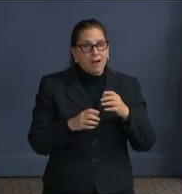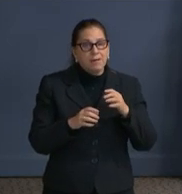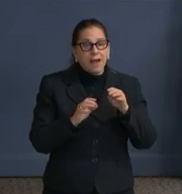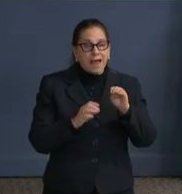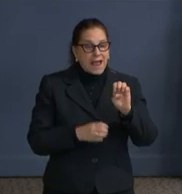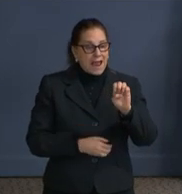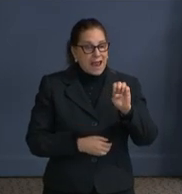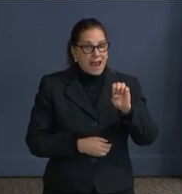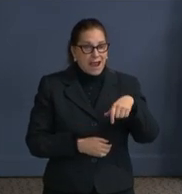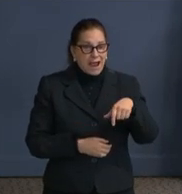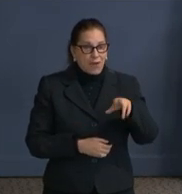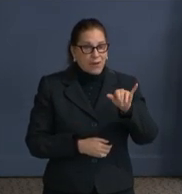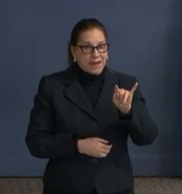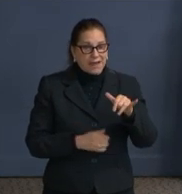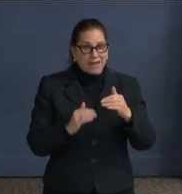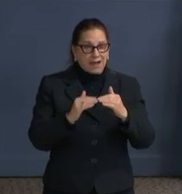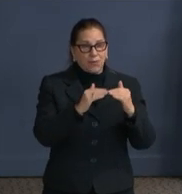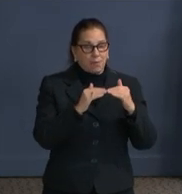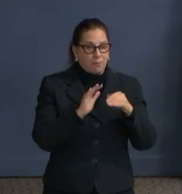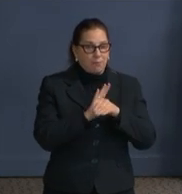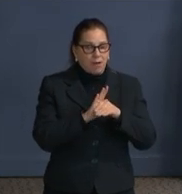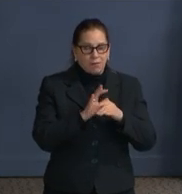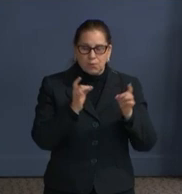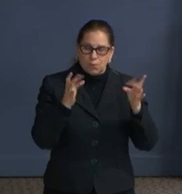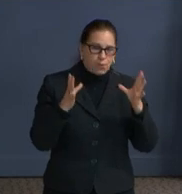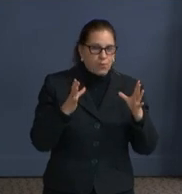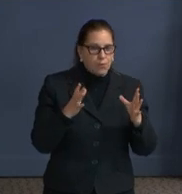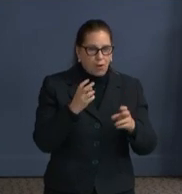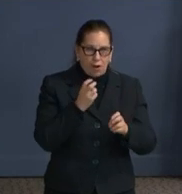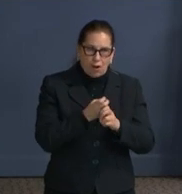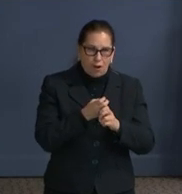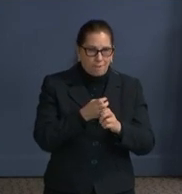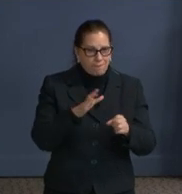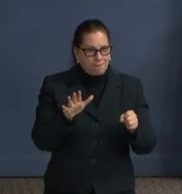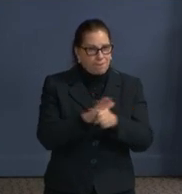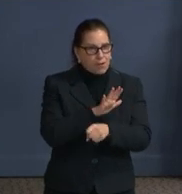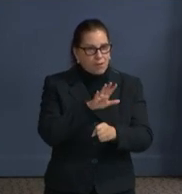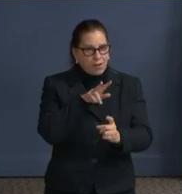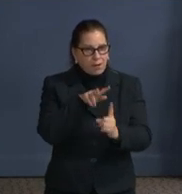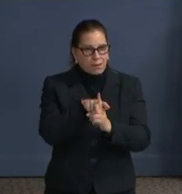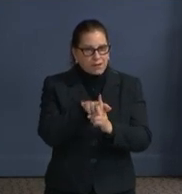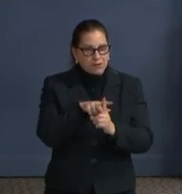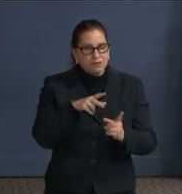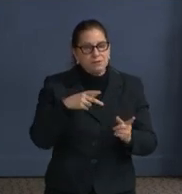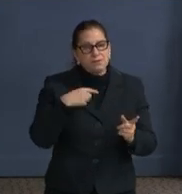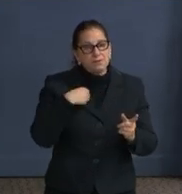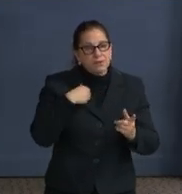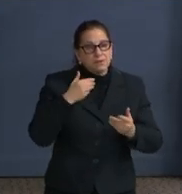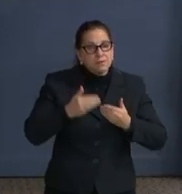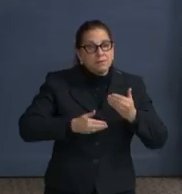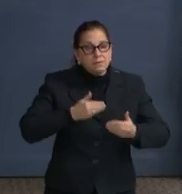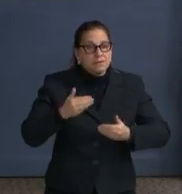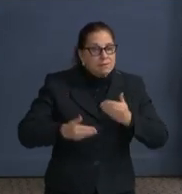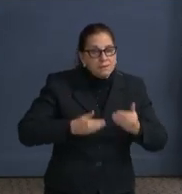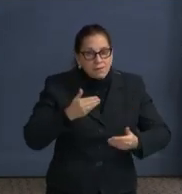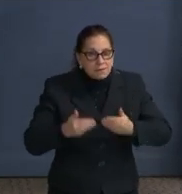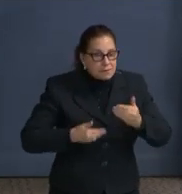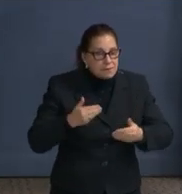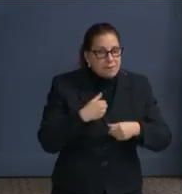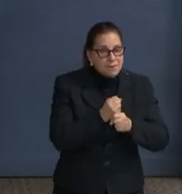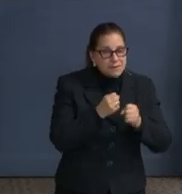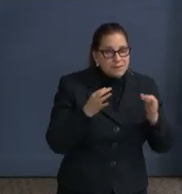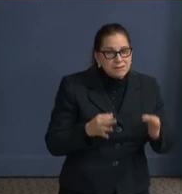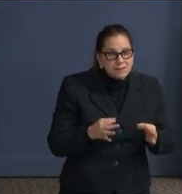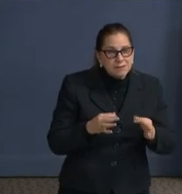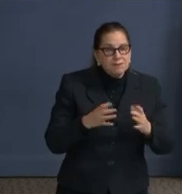risk for the vaccine gets it, regardless of when they become knowledgeable of the process or regardless of when they make a decision to get the